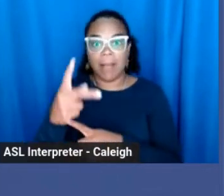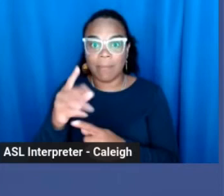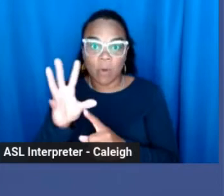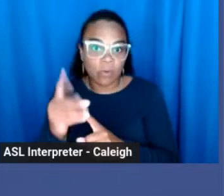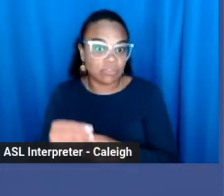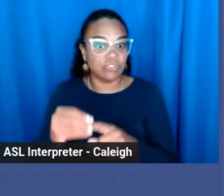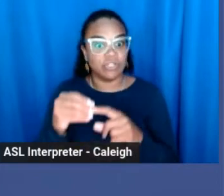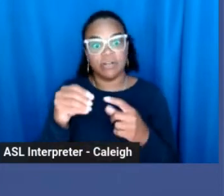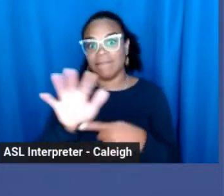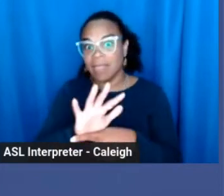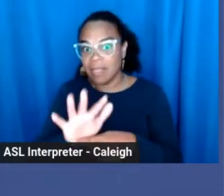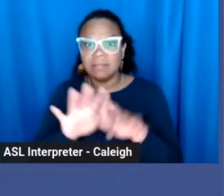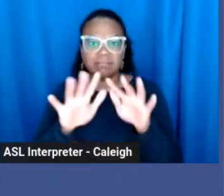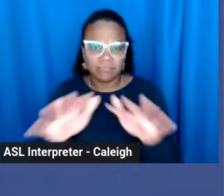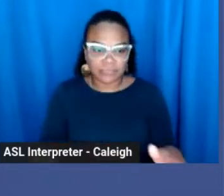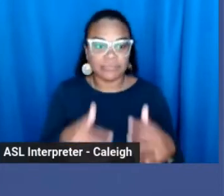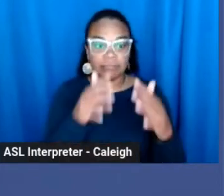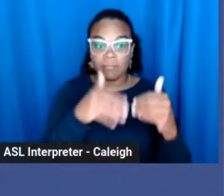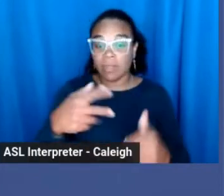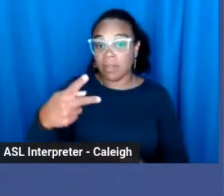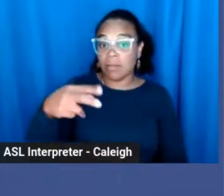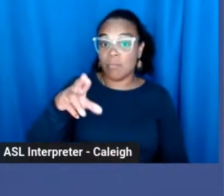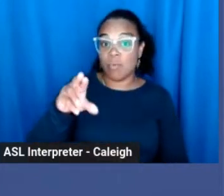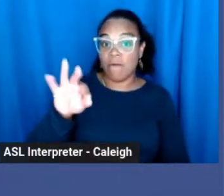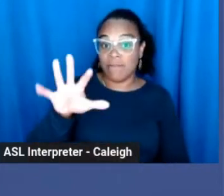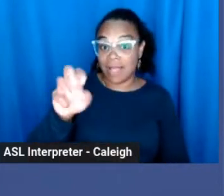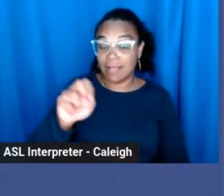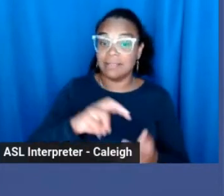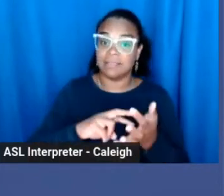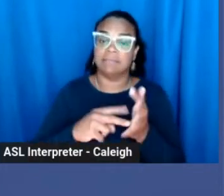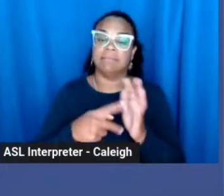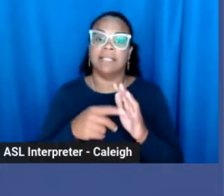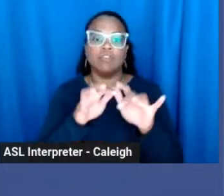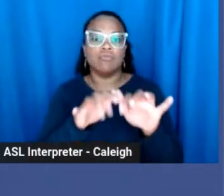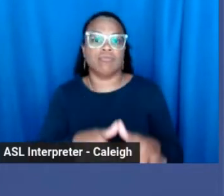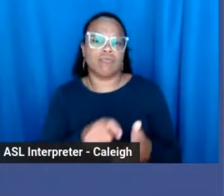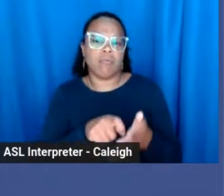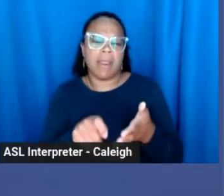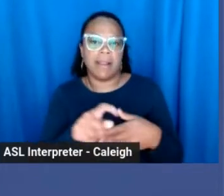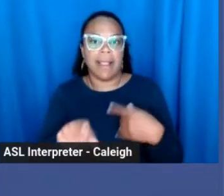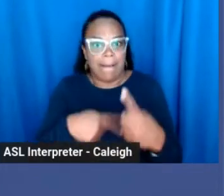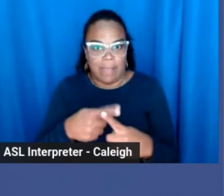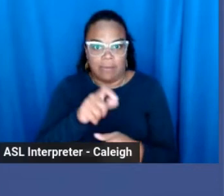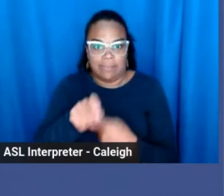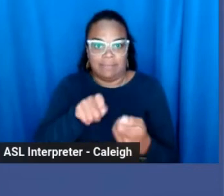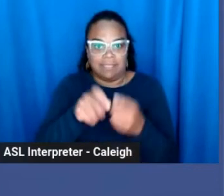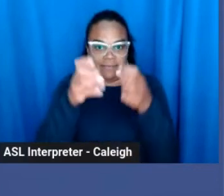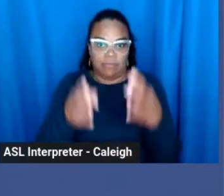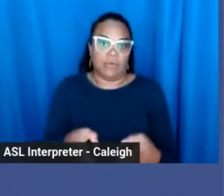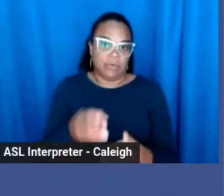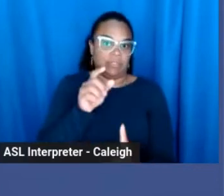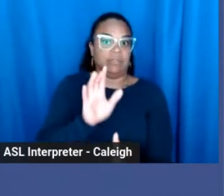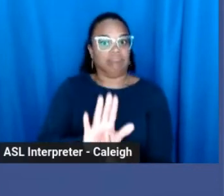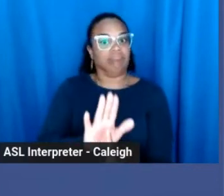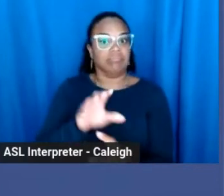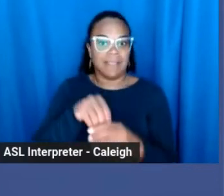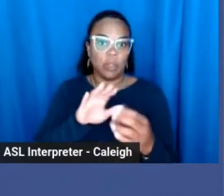Profile pieces, so that's writing that's done on a figure or somebody in our community.